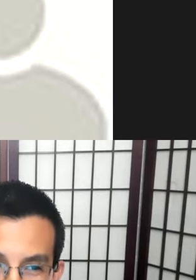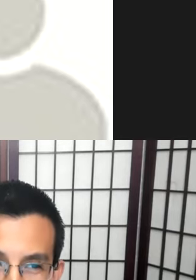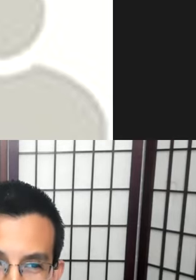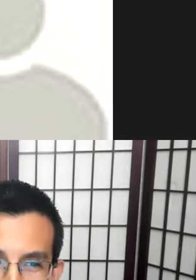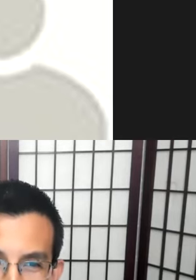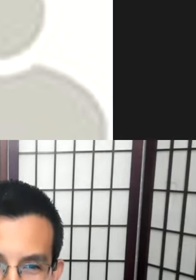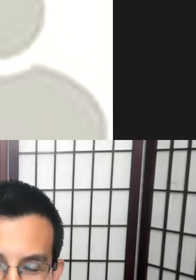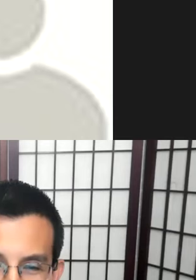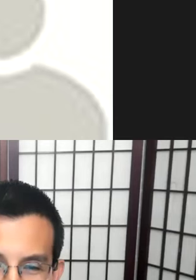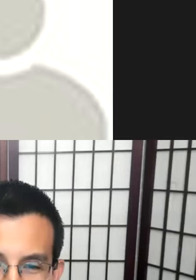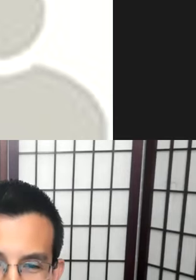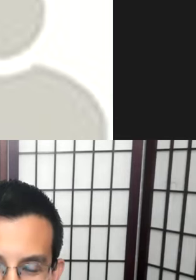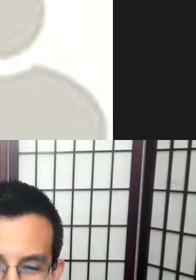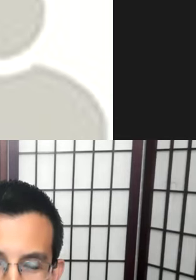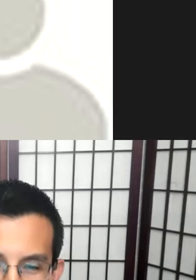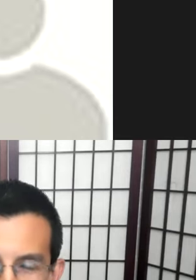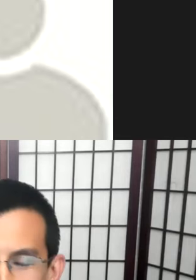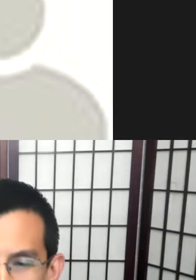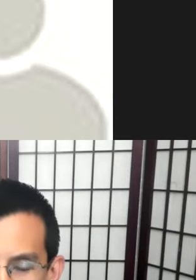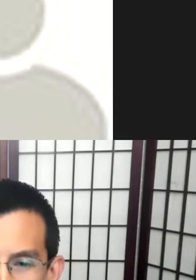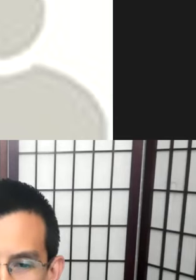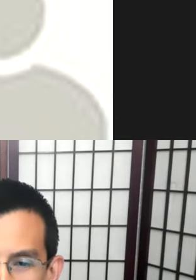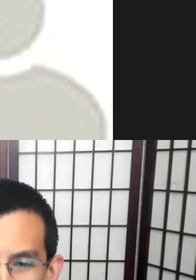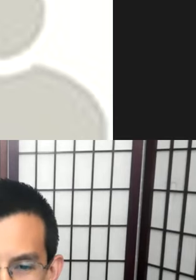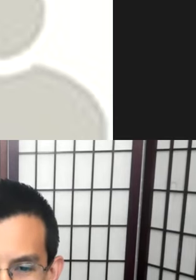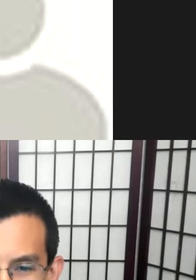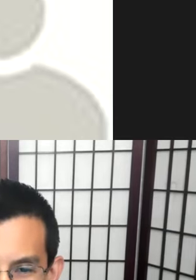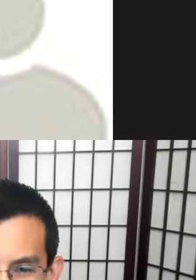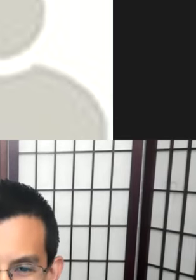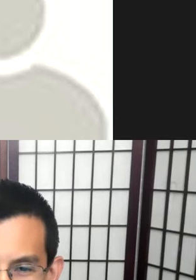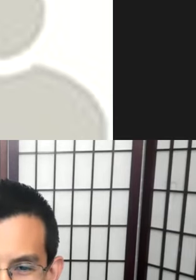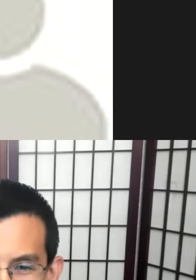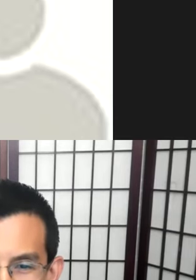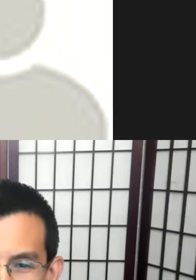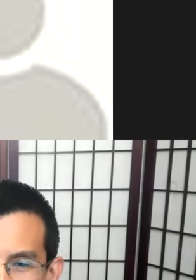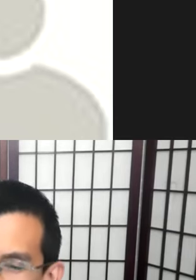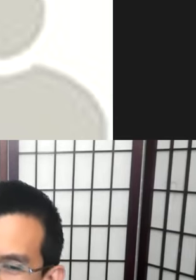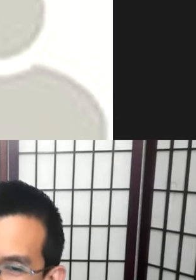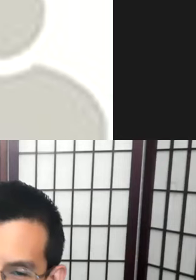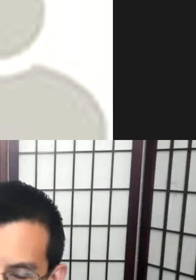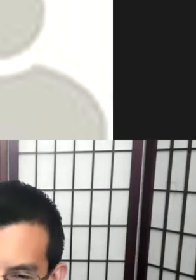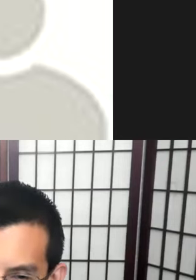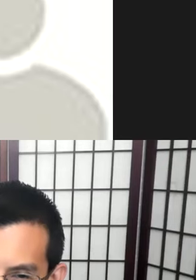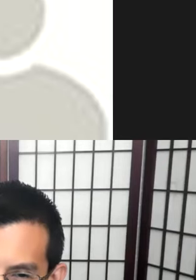part here is to recognize that the academy revolves around non indigenous ways. And if we're not critically aware of that.